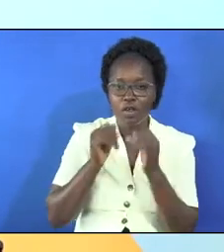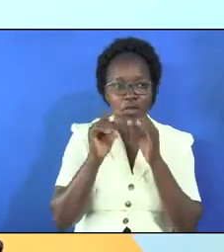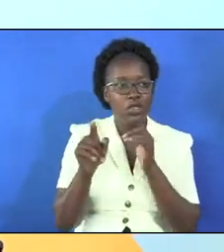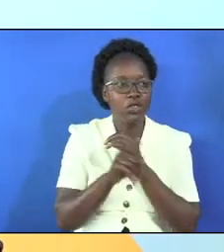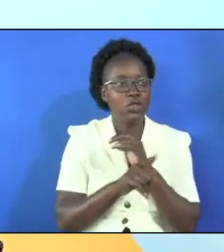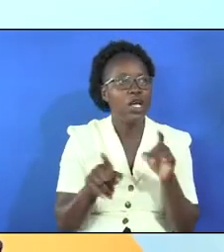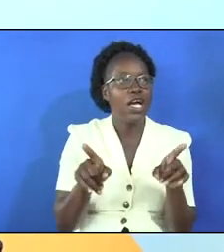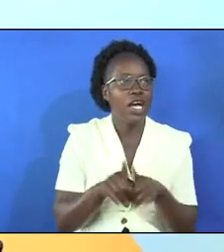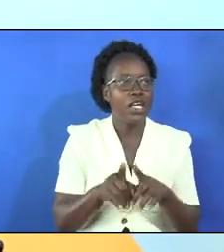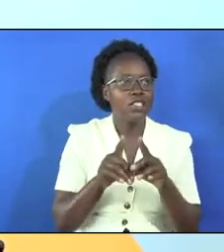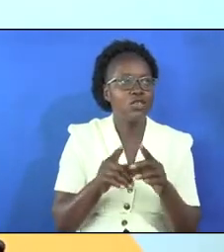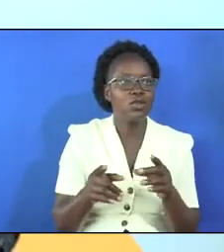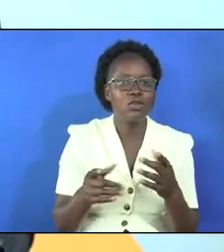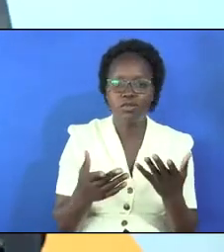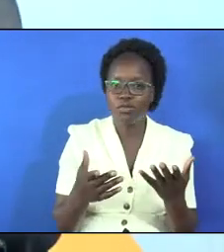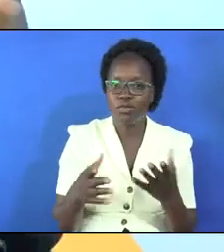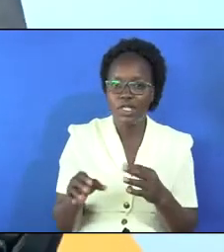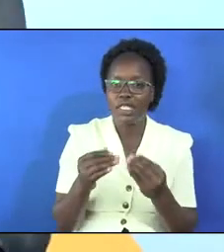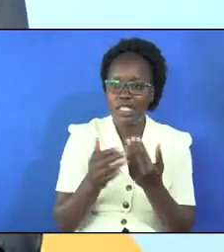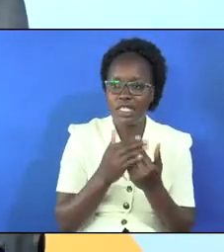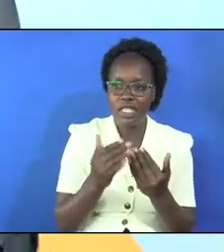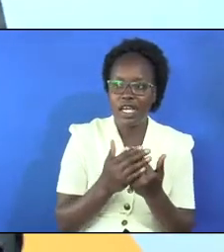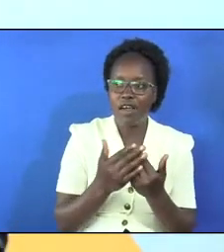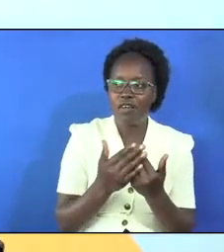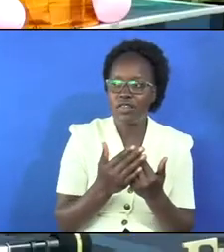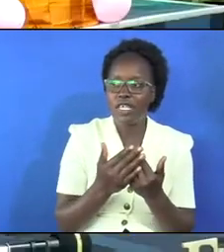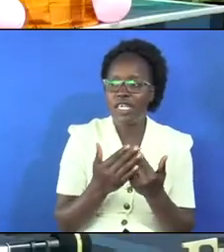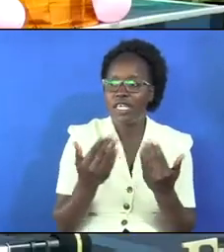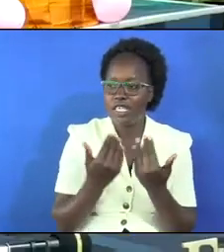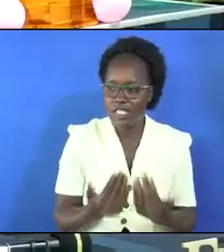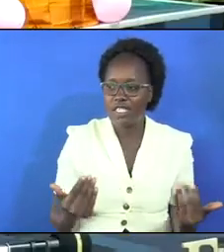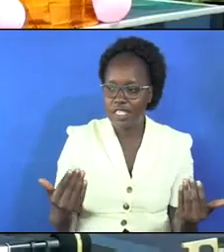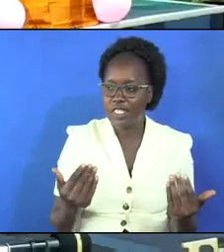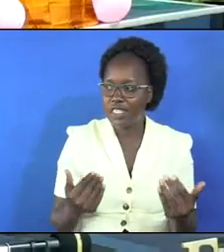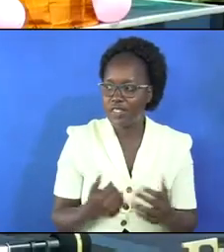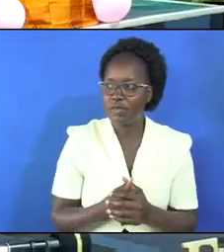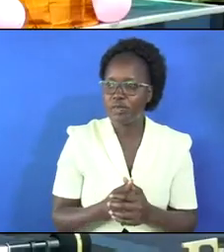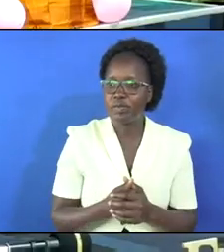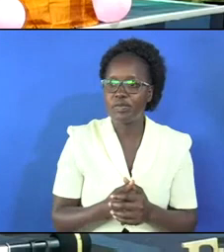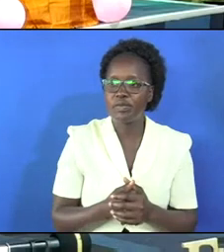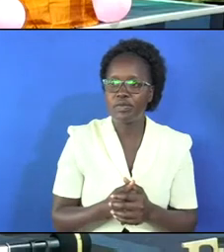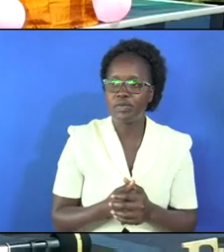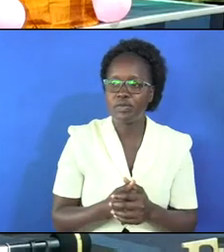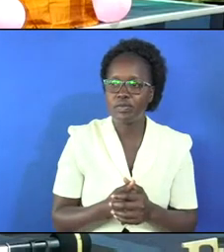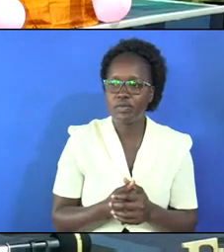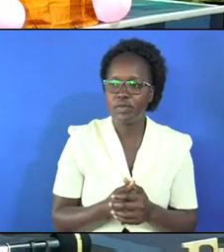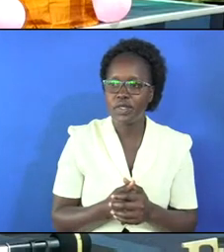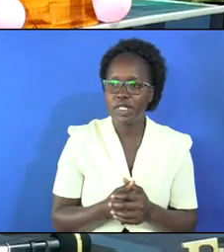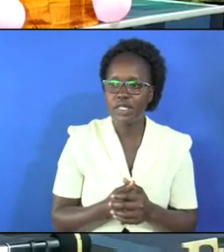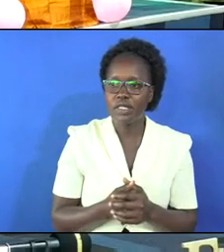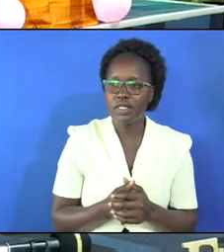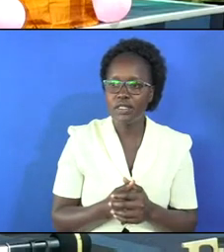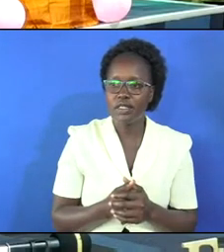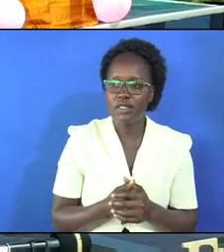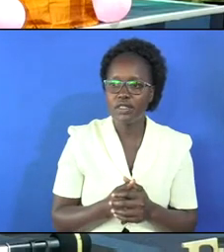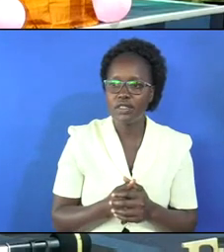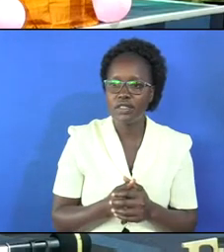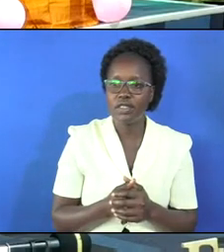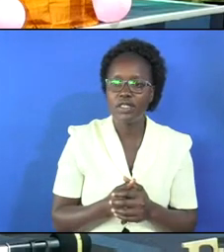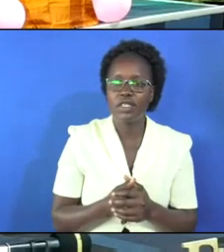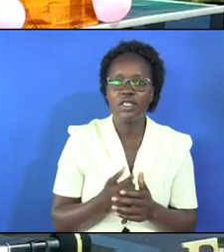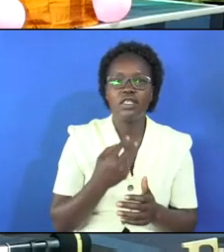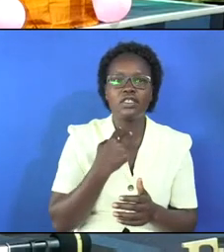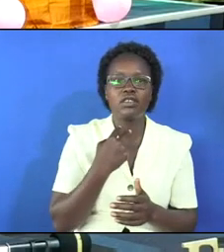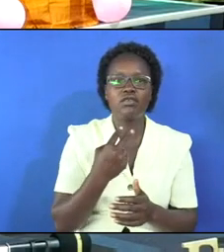even as you take care of the young angels we call them the jewels of the Lord the